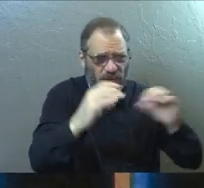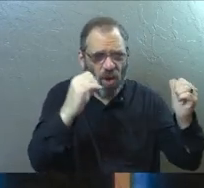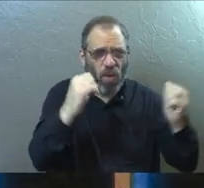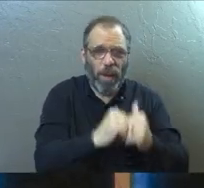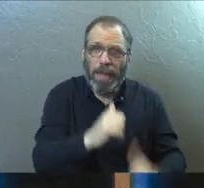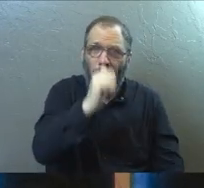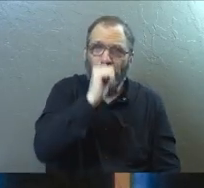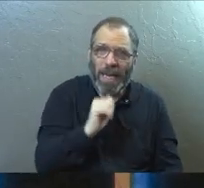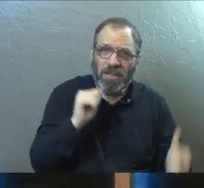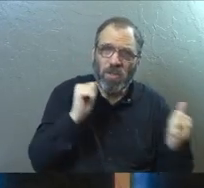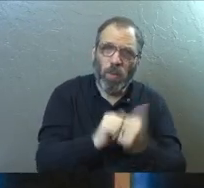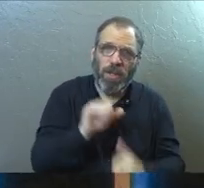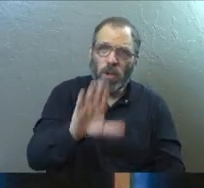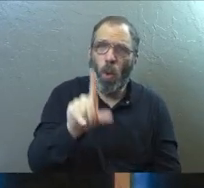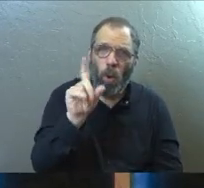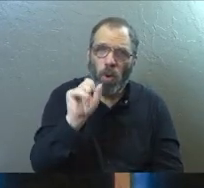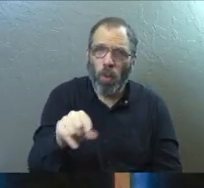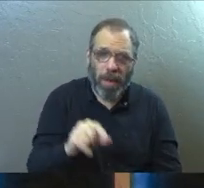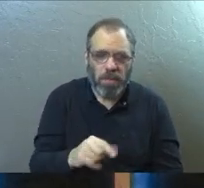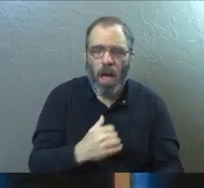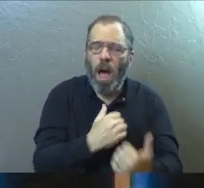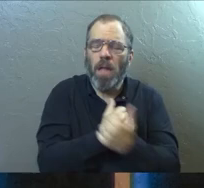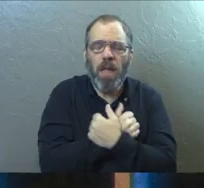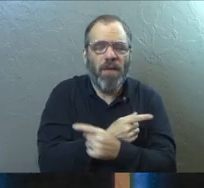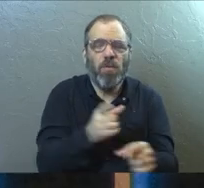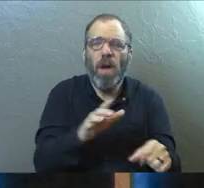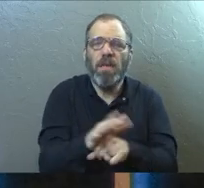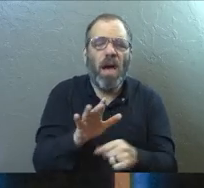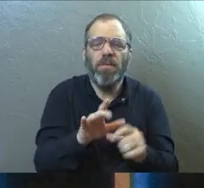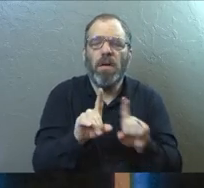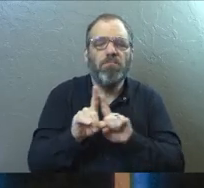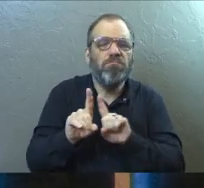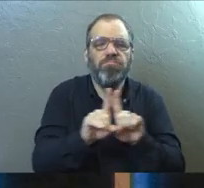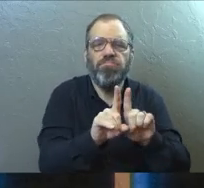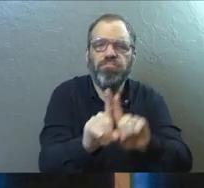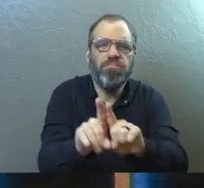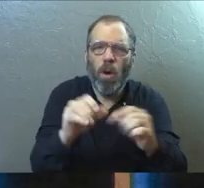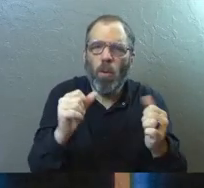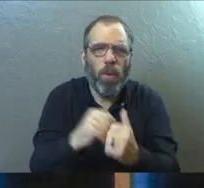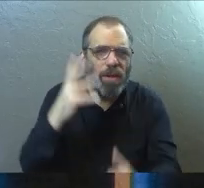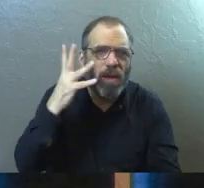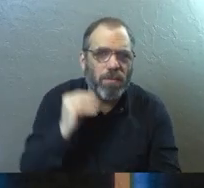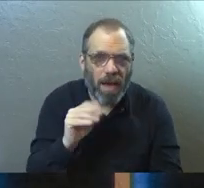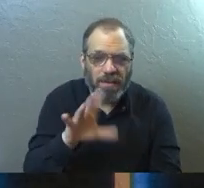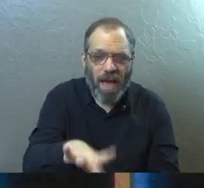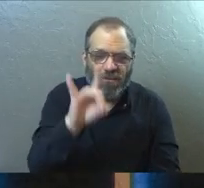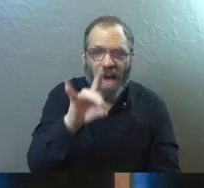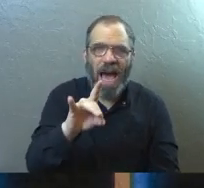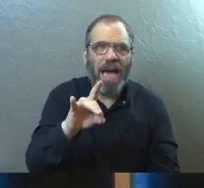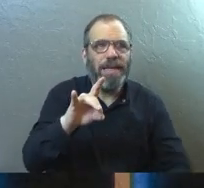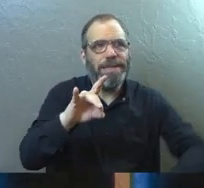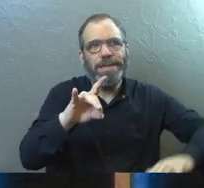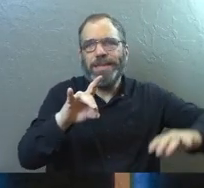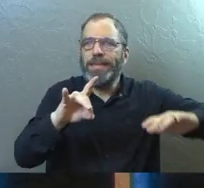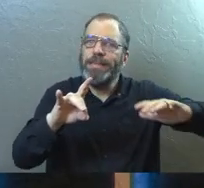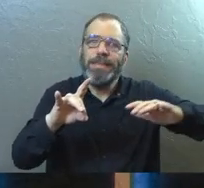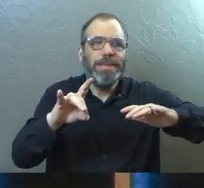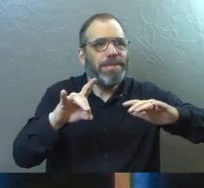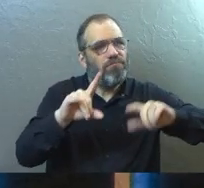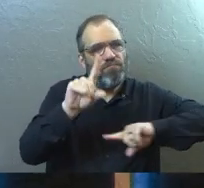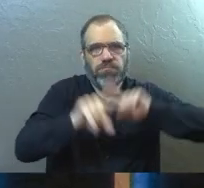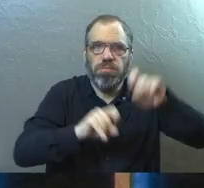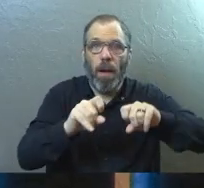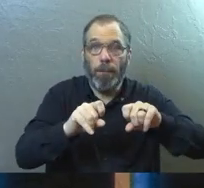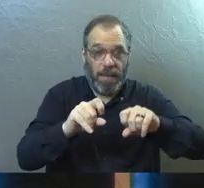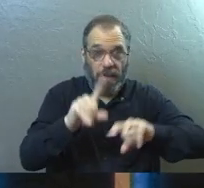have patience with your questions. Love you enough to walk with you through that journey. Find the bottom of your questions.